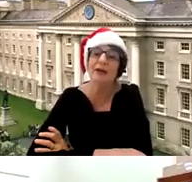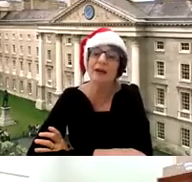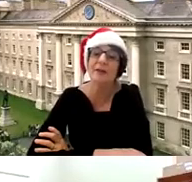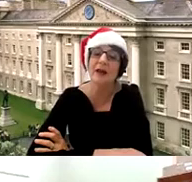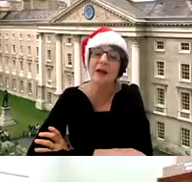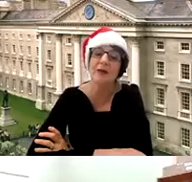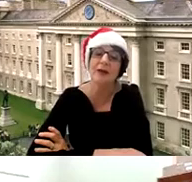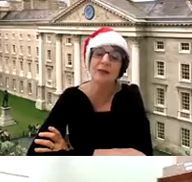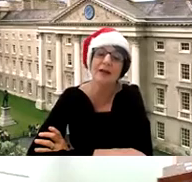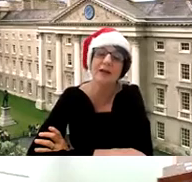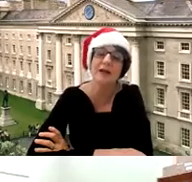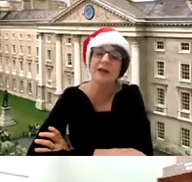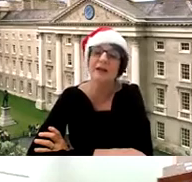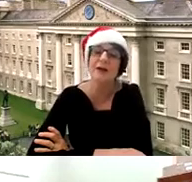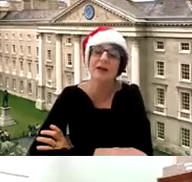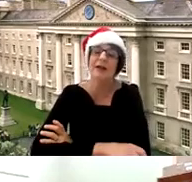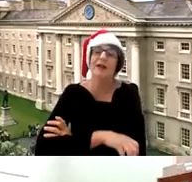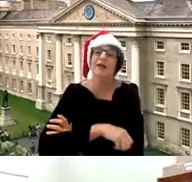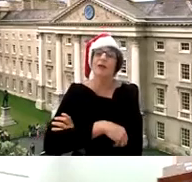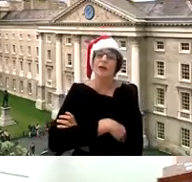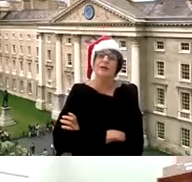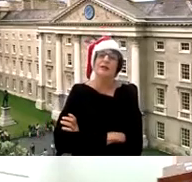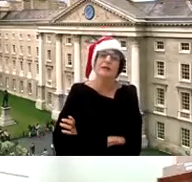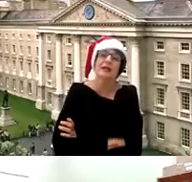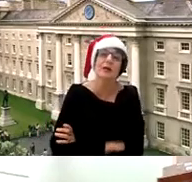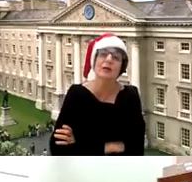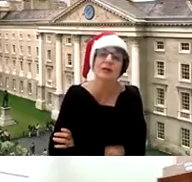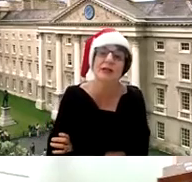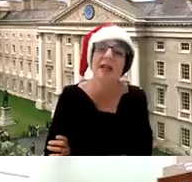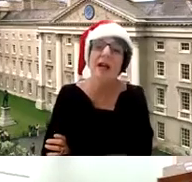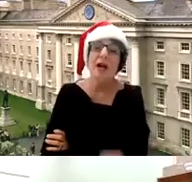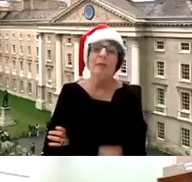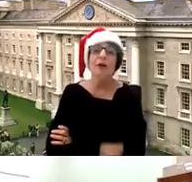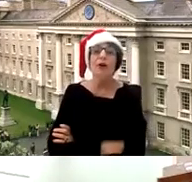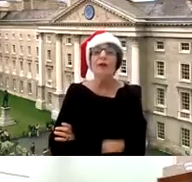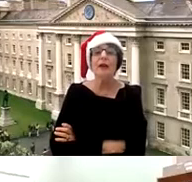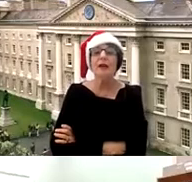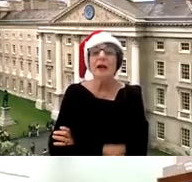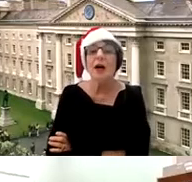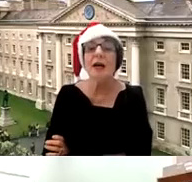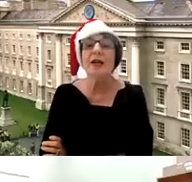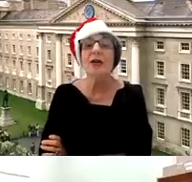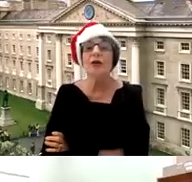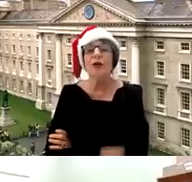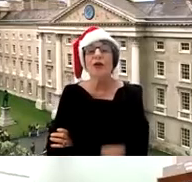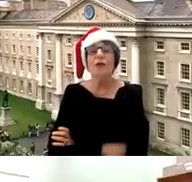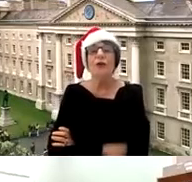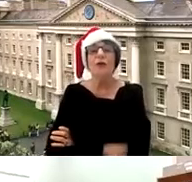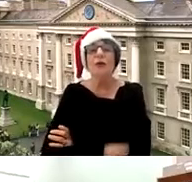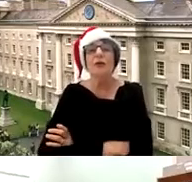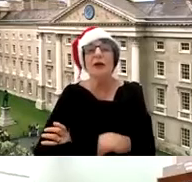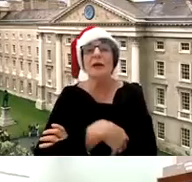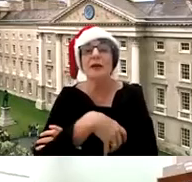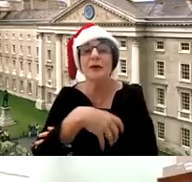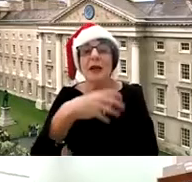um yeah when when uh when uh you lose somebody close indeed but hopefully uh know you you